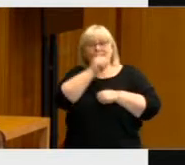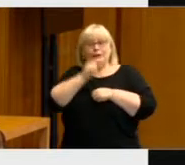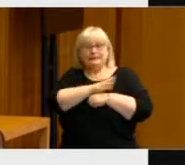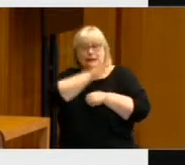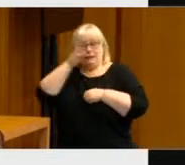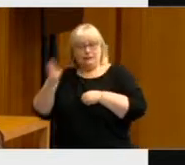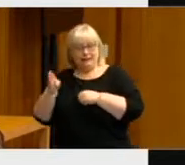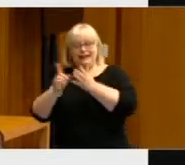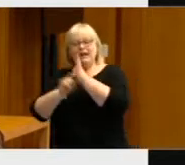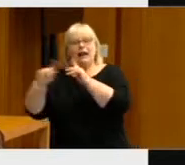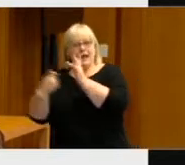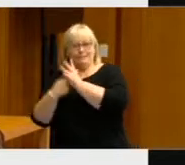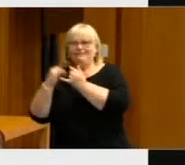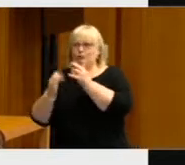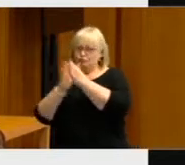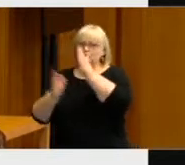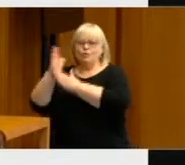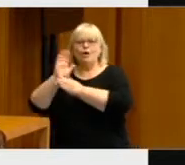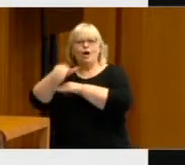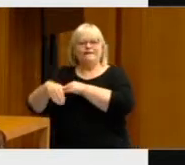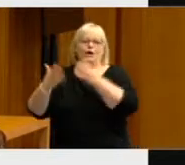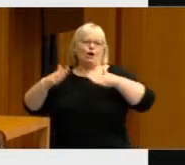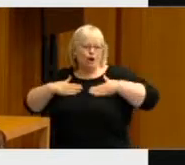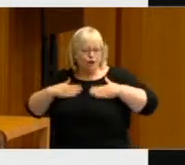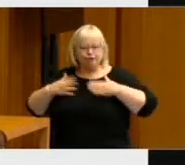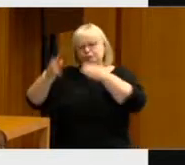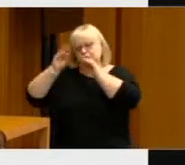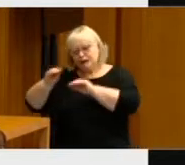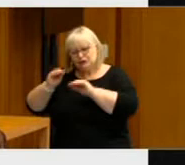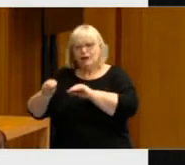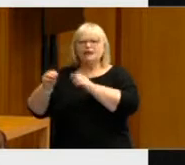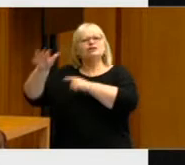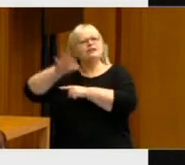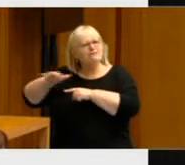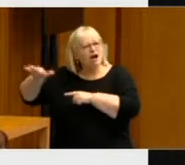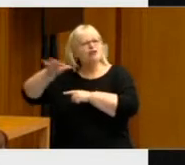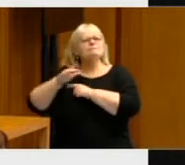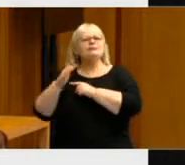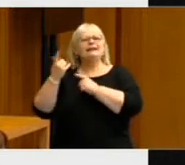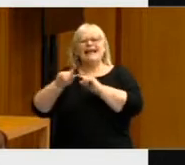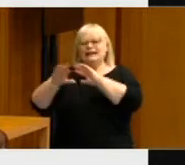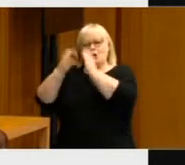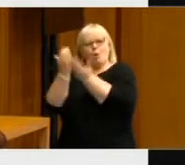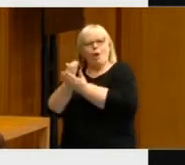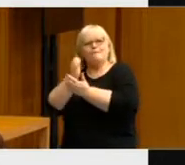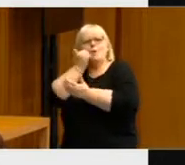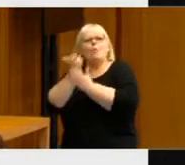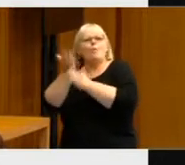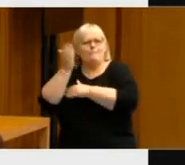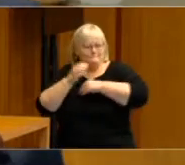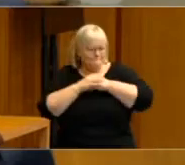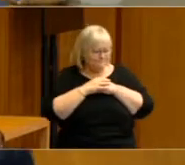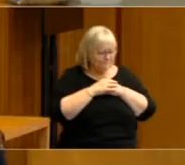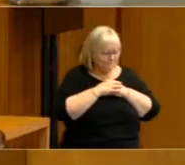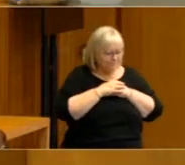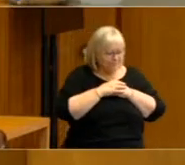Labour has got a very strong advantage on issues such as health, education, the environment and global warming. One of the